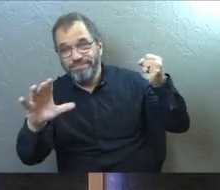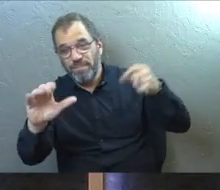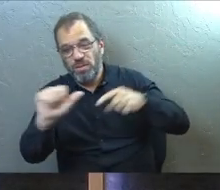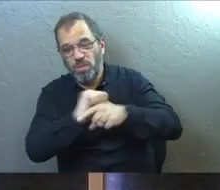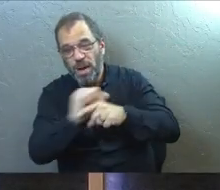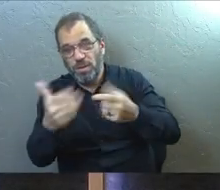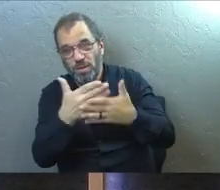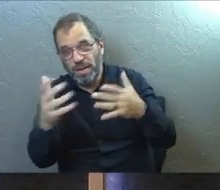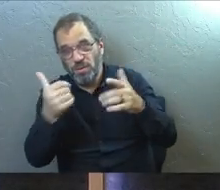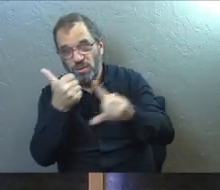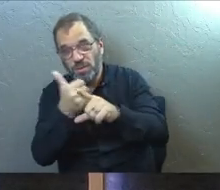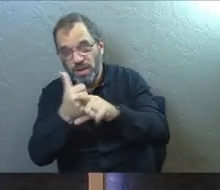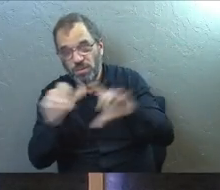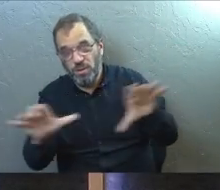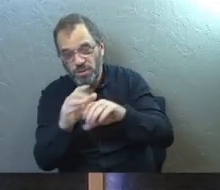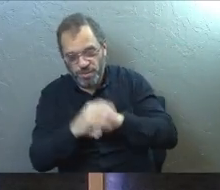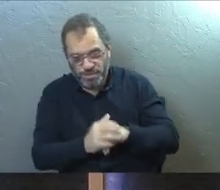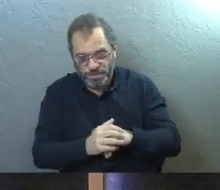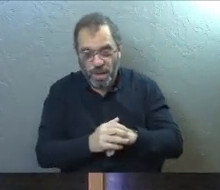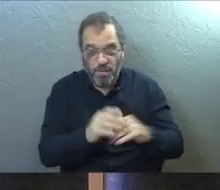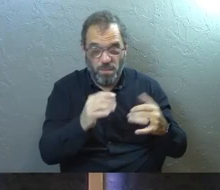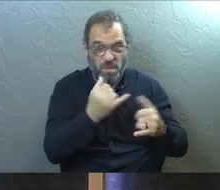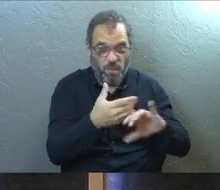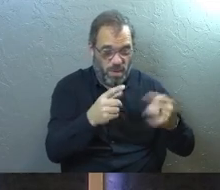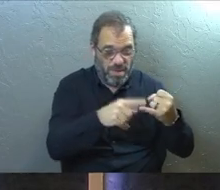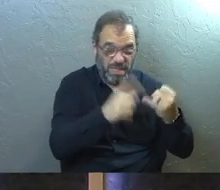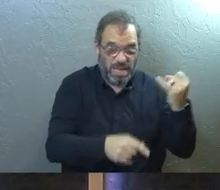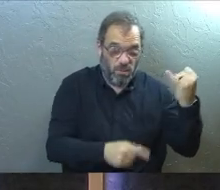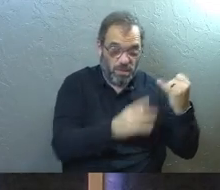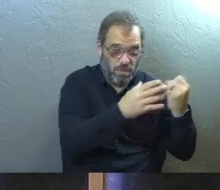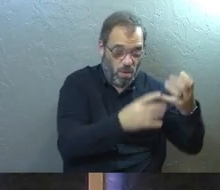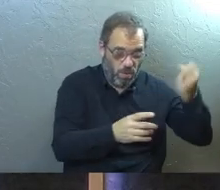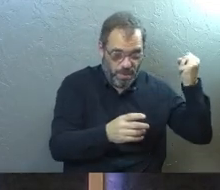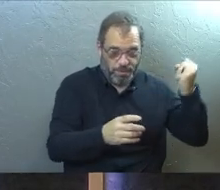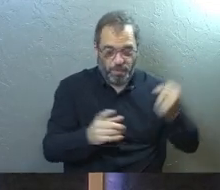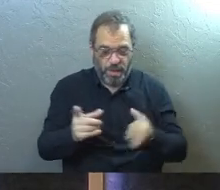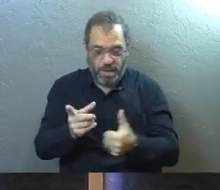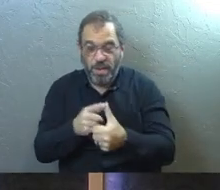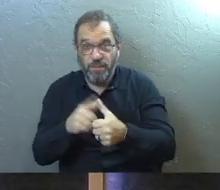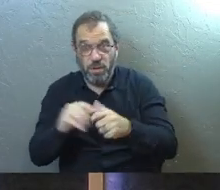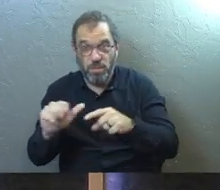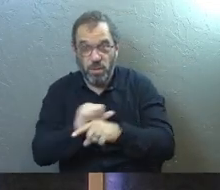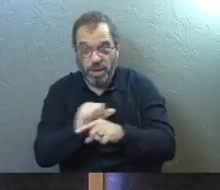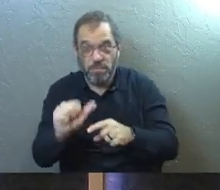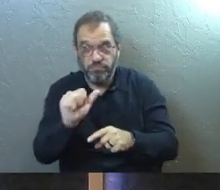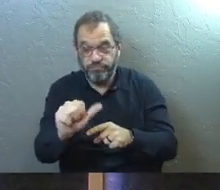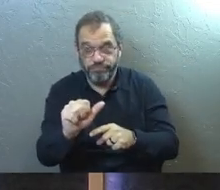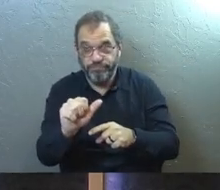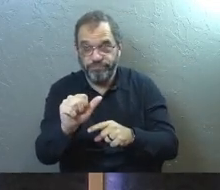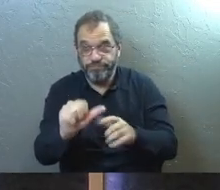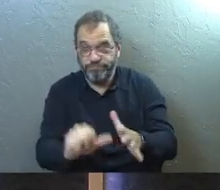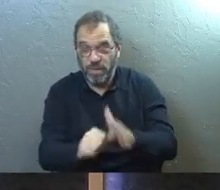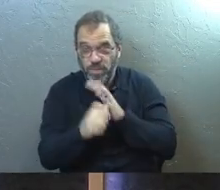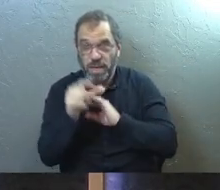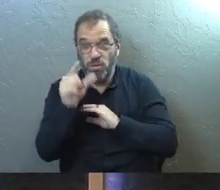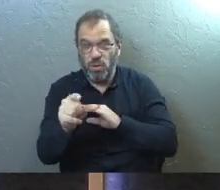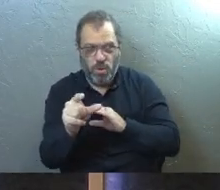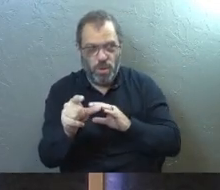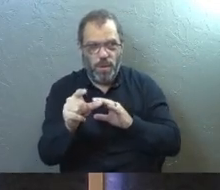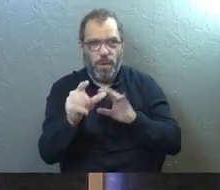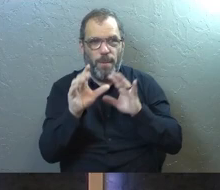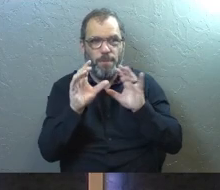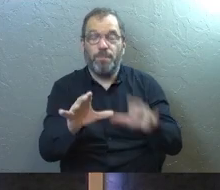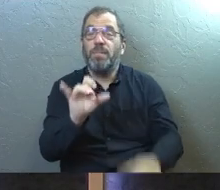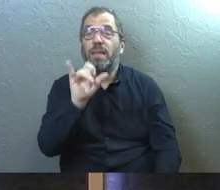practical stuff before we get to that. The first practical thing that I want to reinforce again